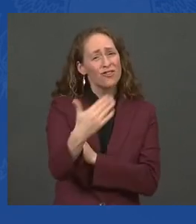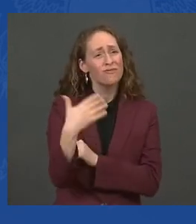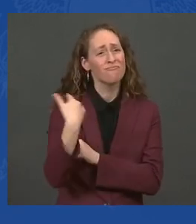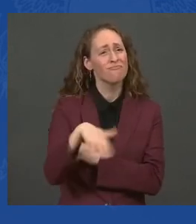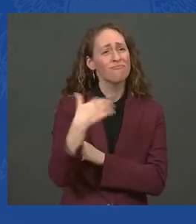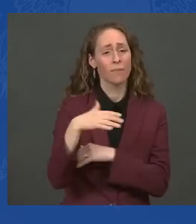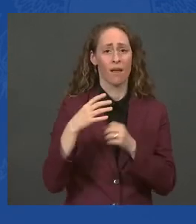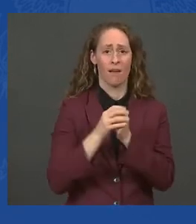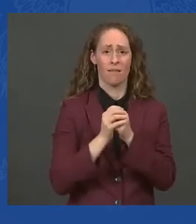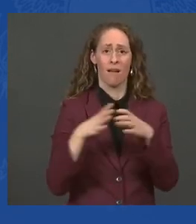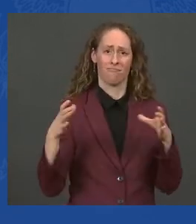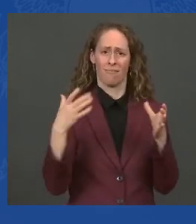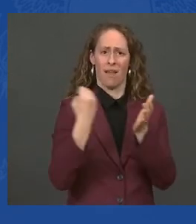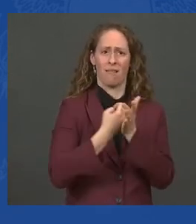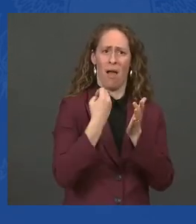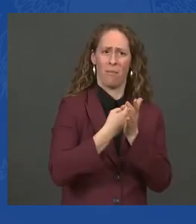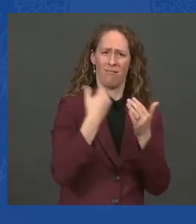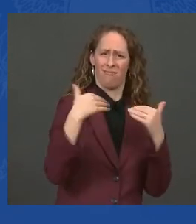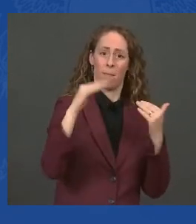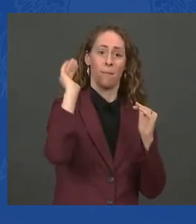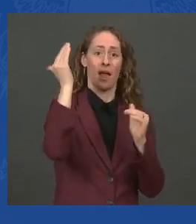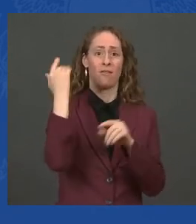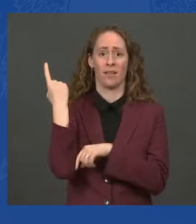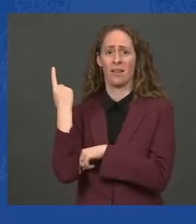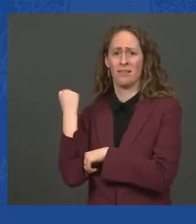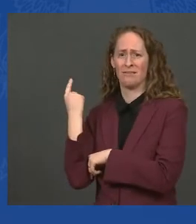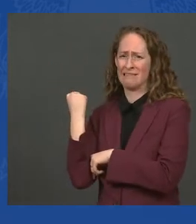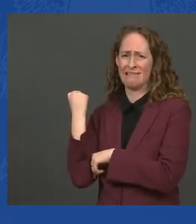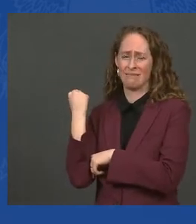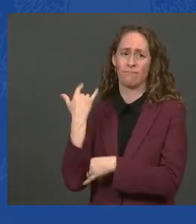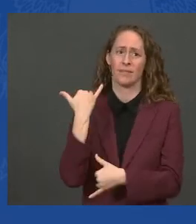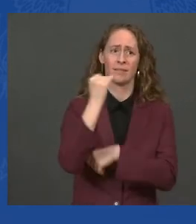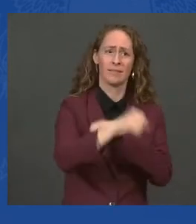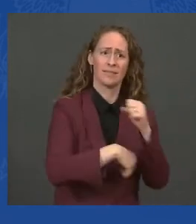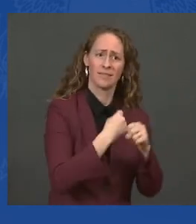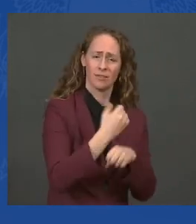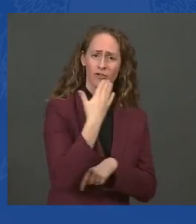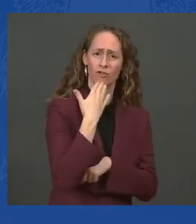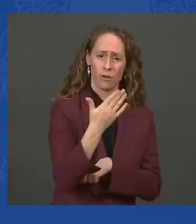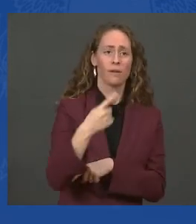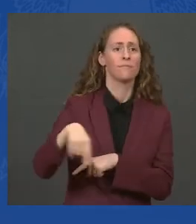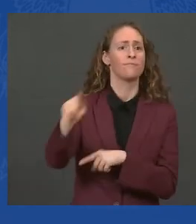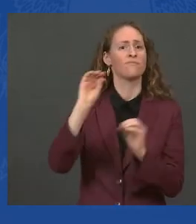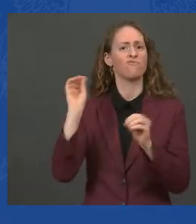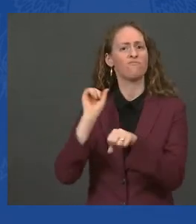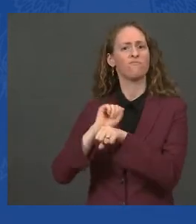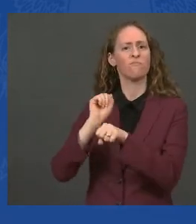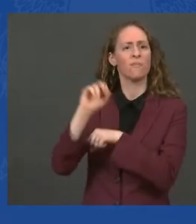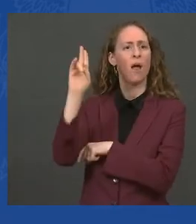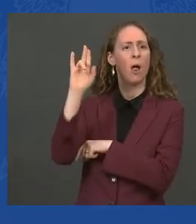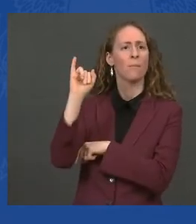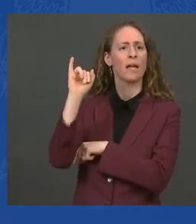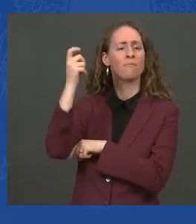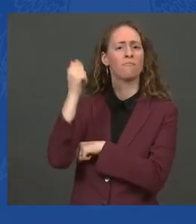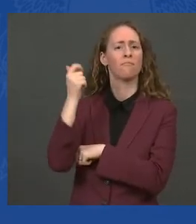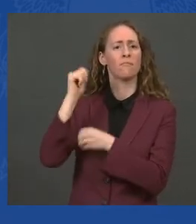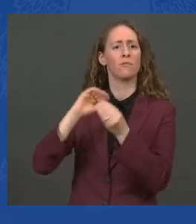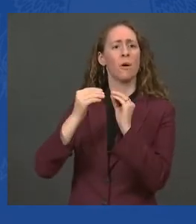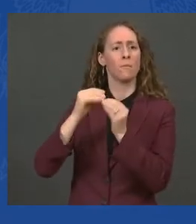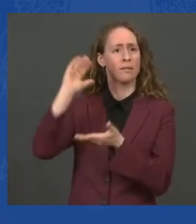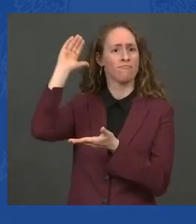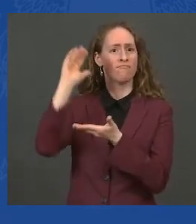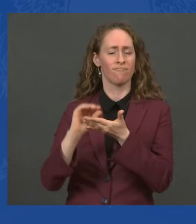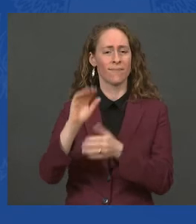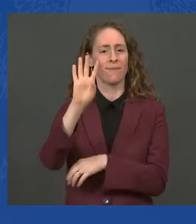that our unemployment rate has fallen to 4.2 percent. At this point in the year, we're looking at the sharpest one-year